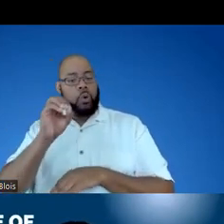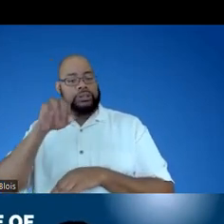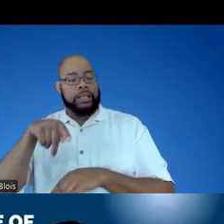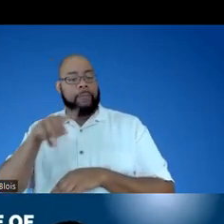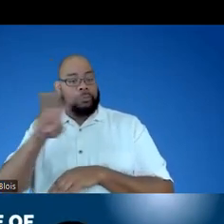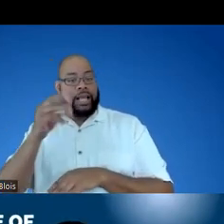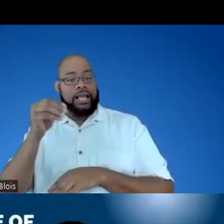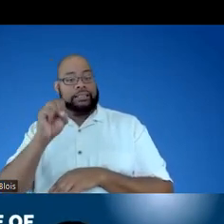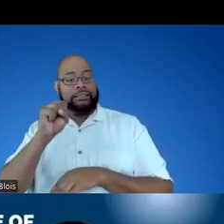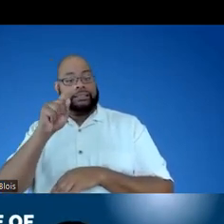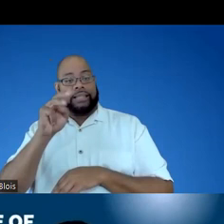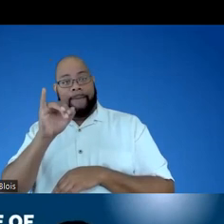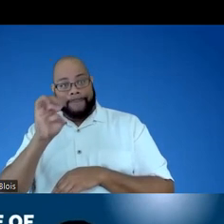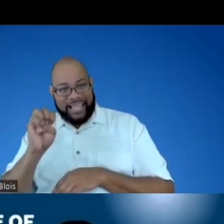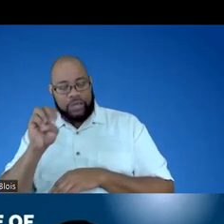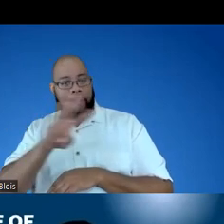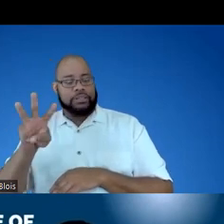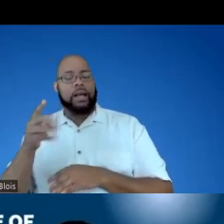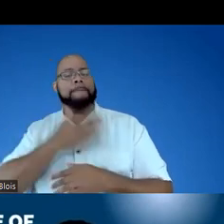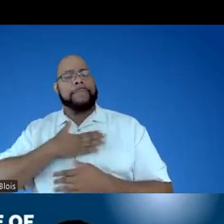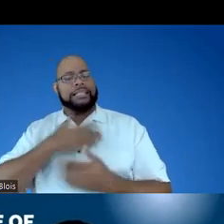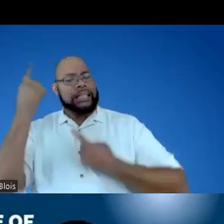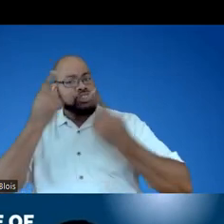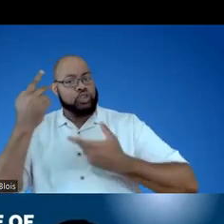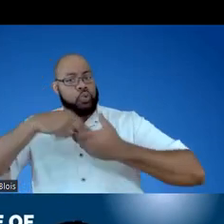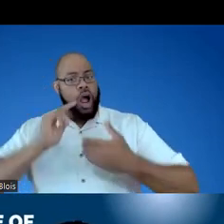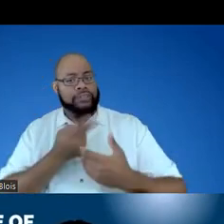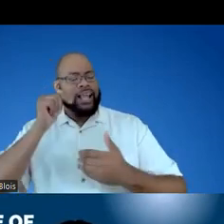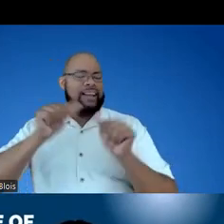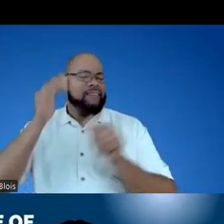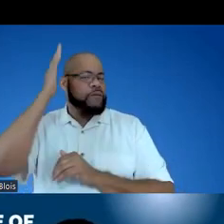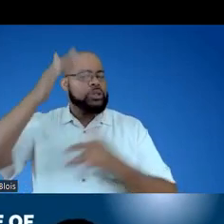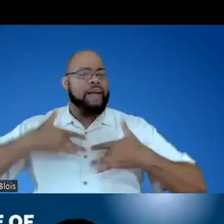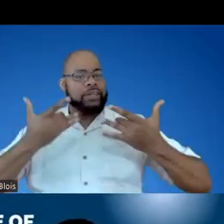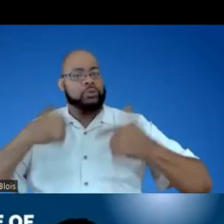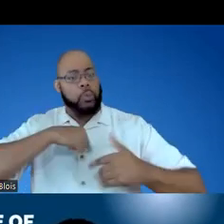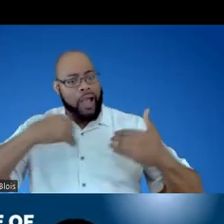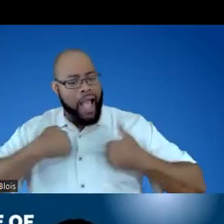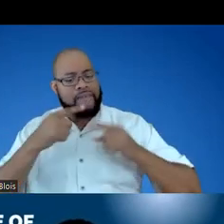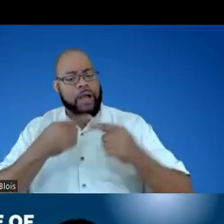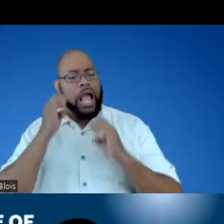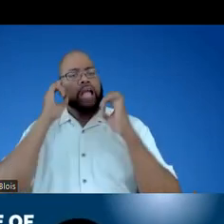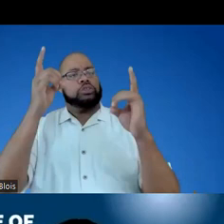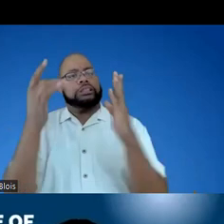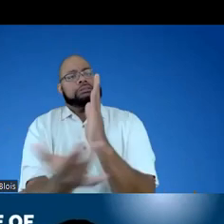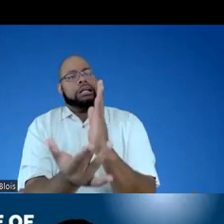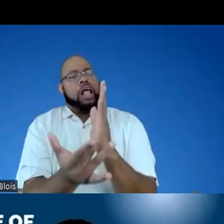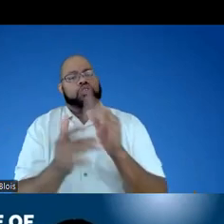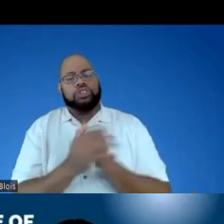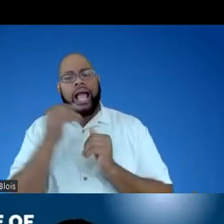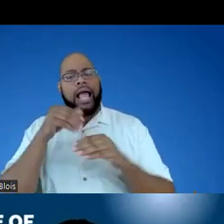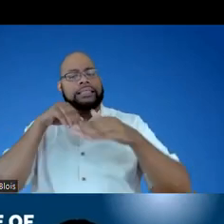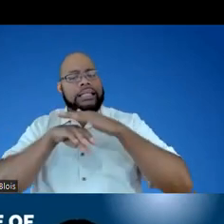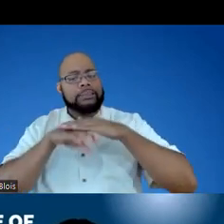website and STEMI's website. Please consider joining us for any future events that we have about educational technology and